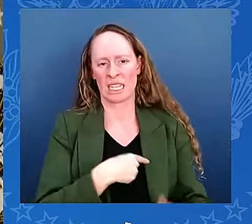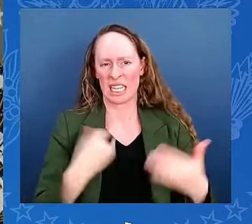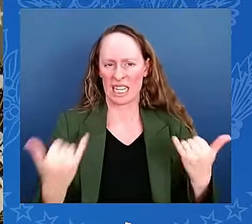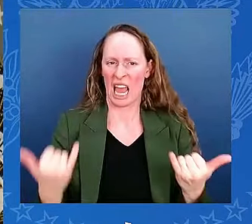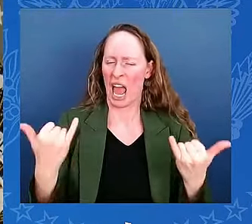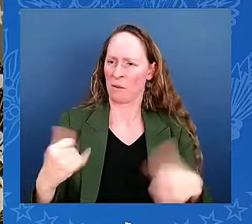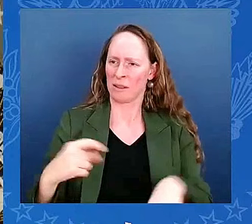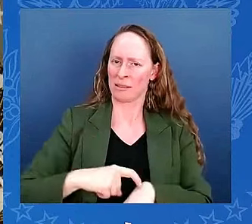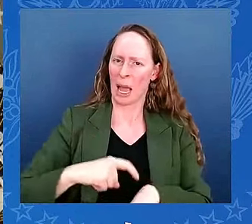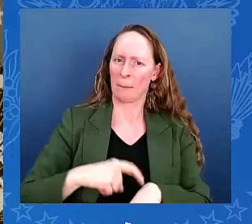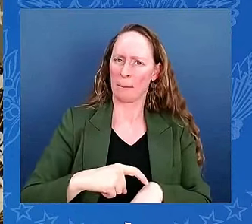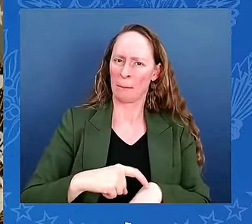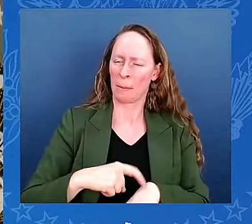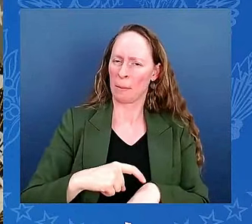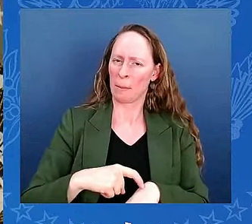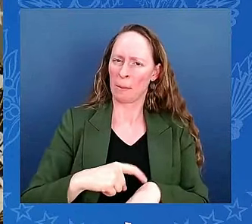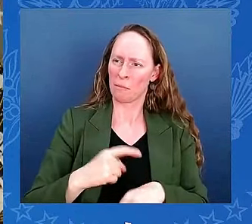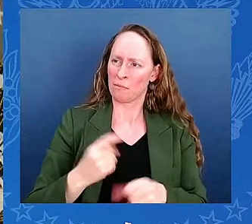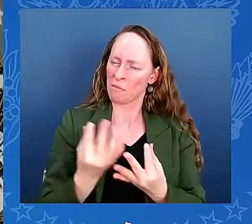several generations,